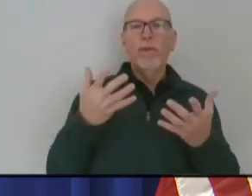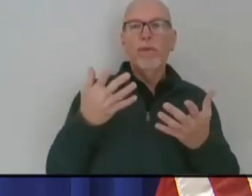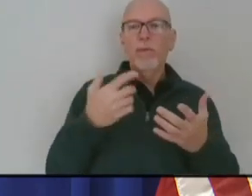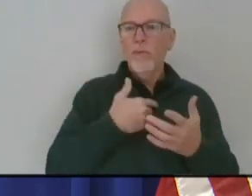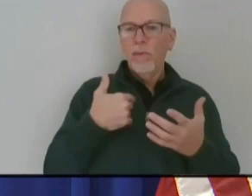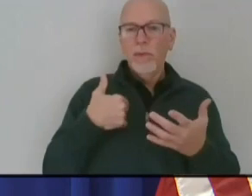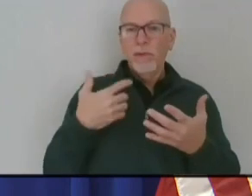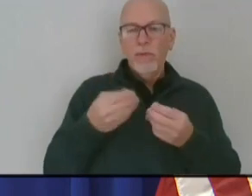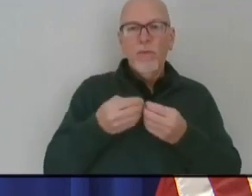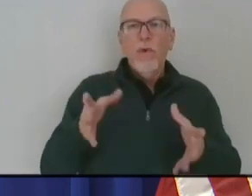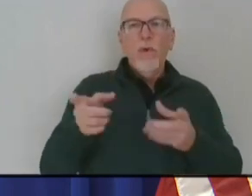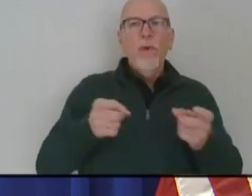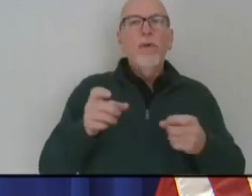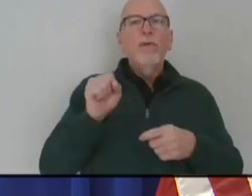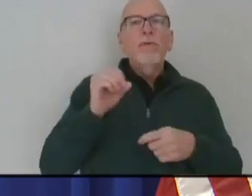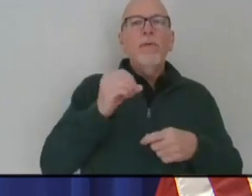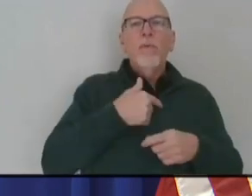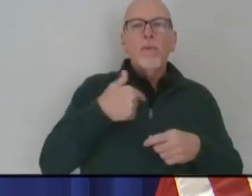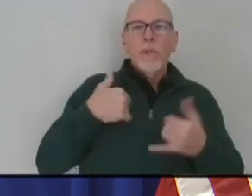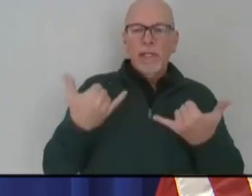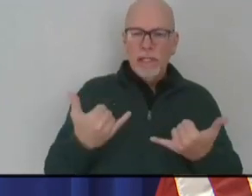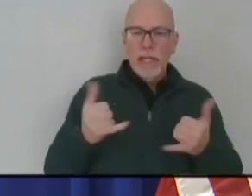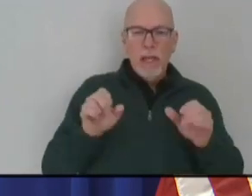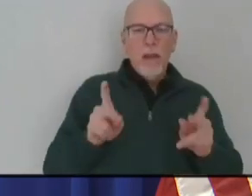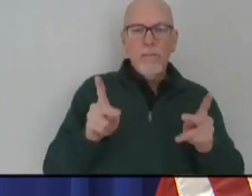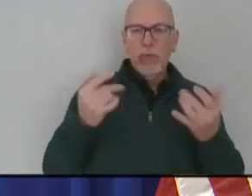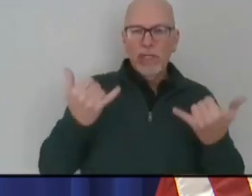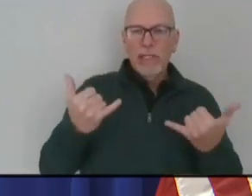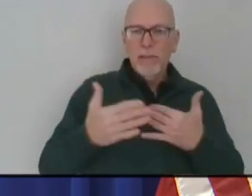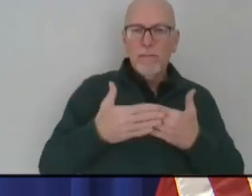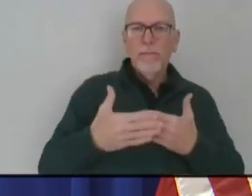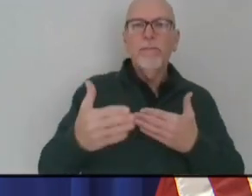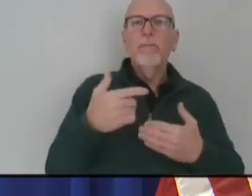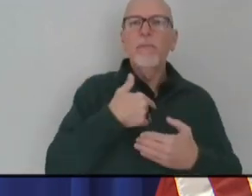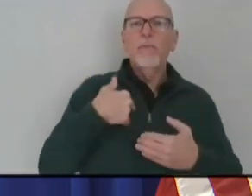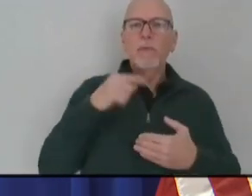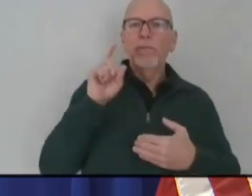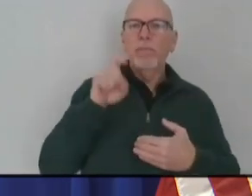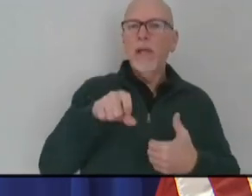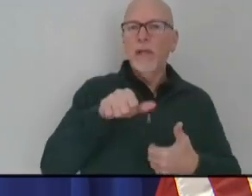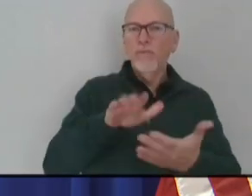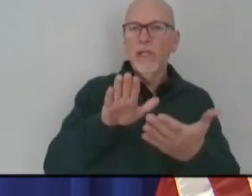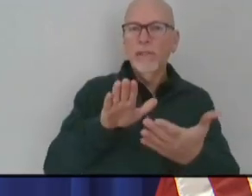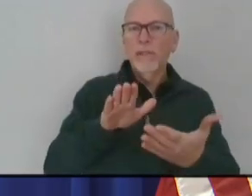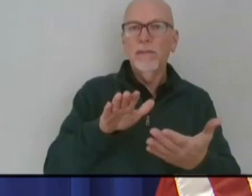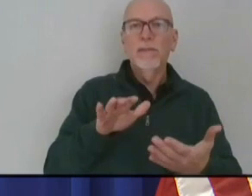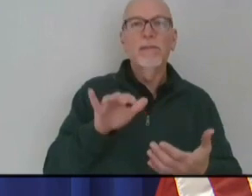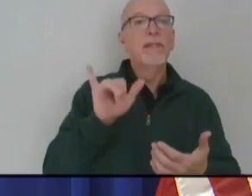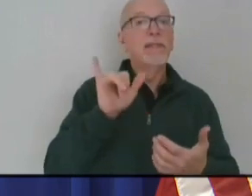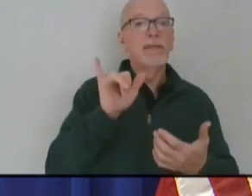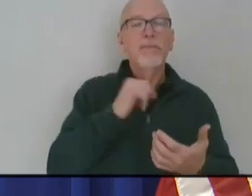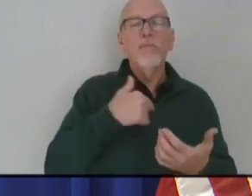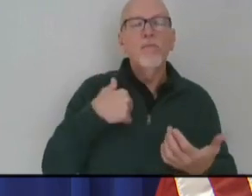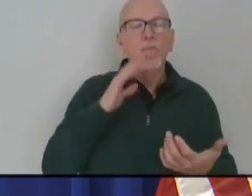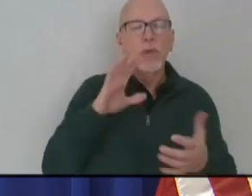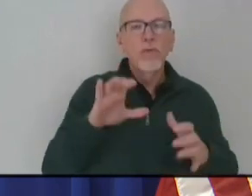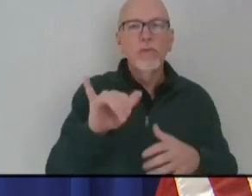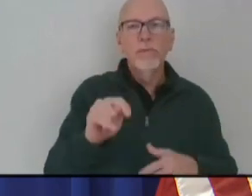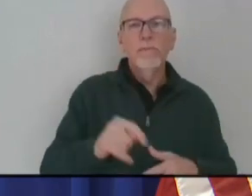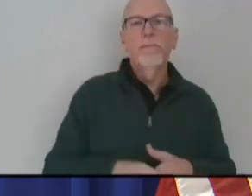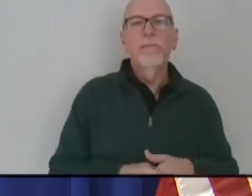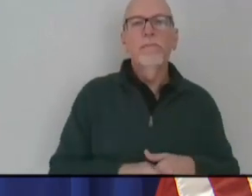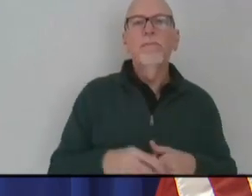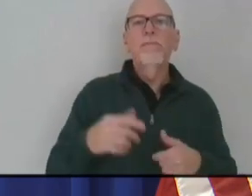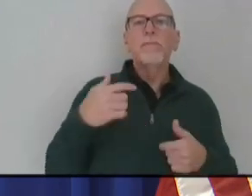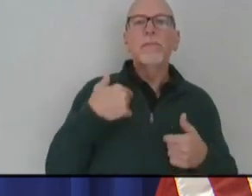we've got an opportunity here to address this, but we're going to have to take steps to do just that. I want